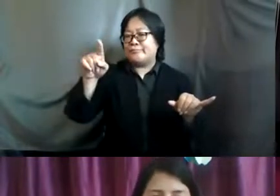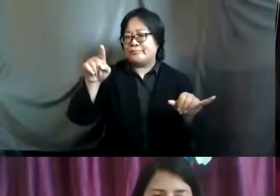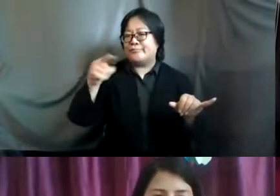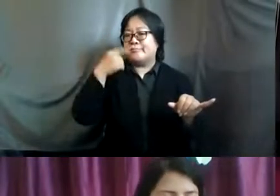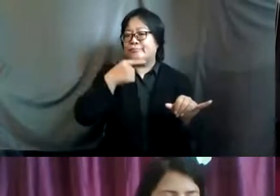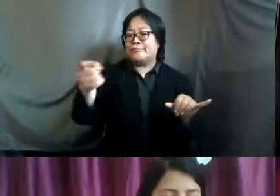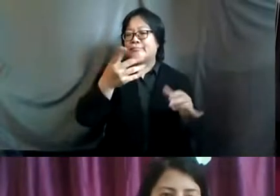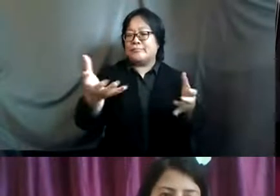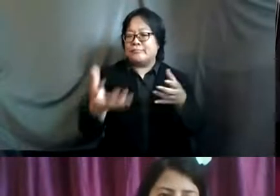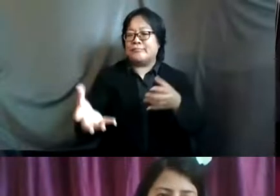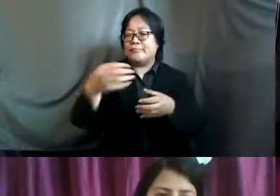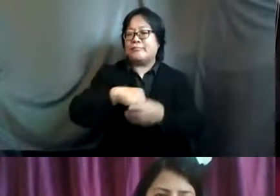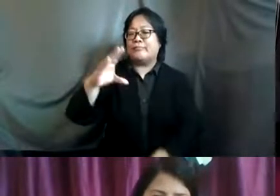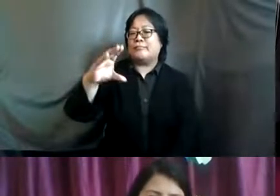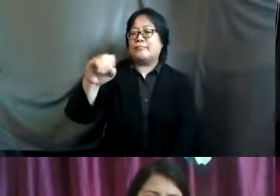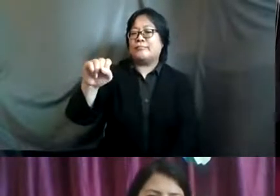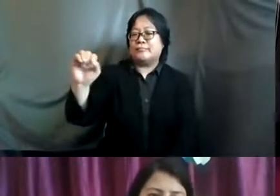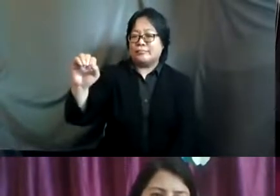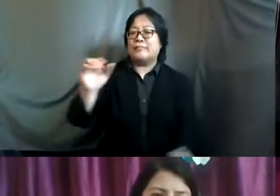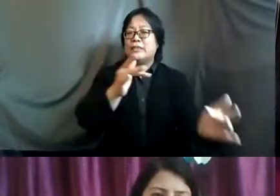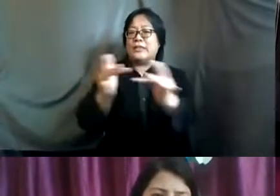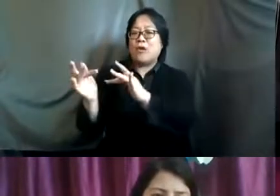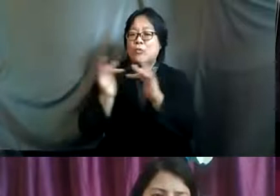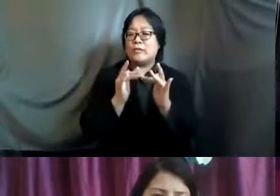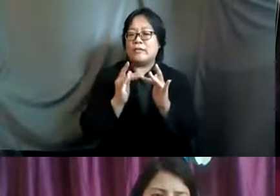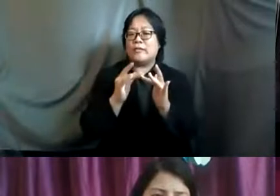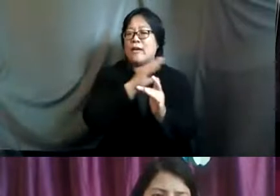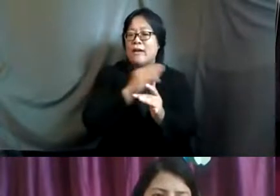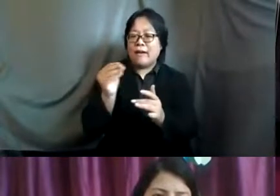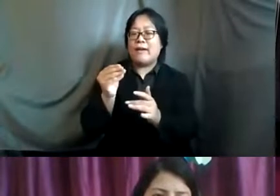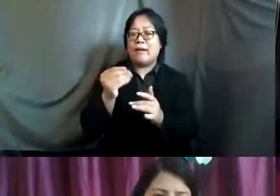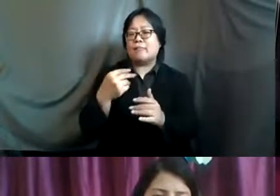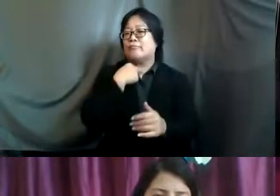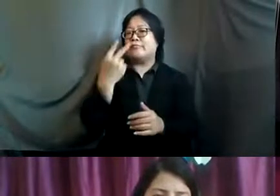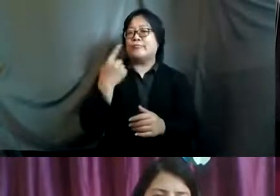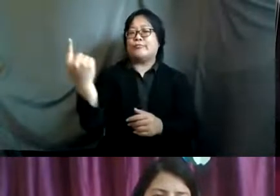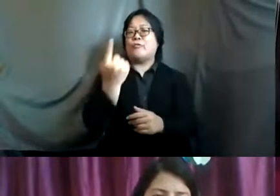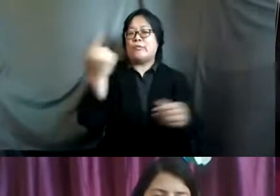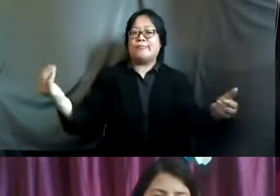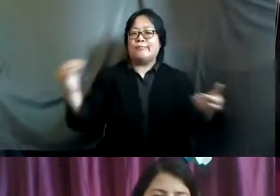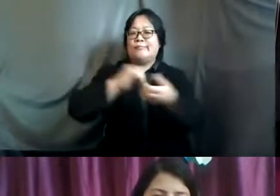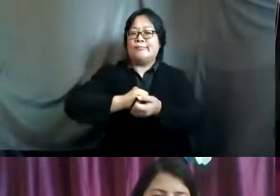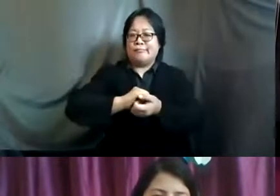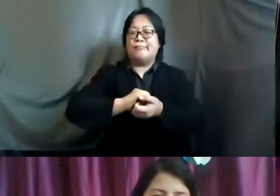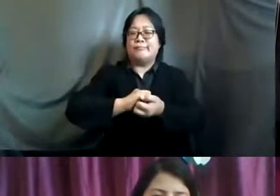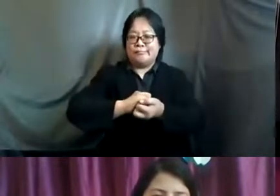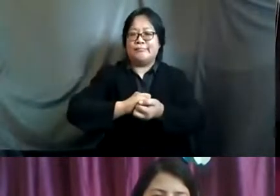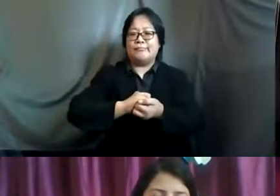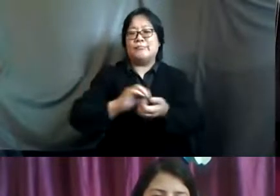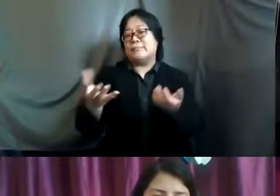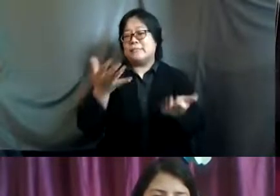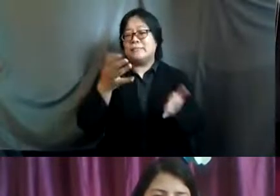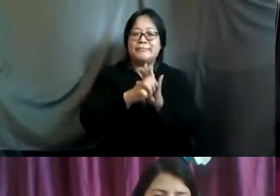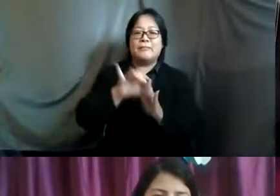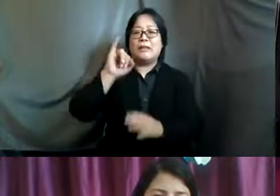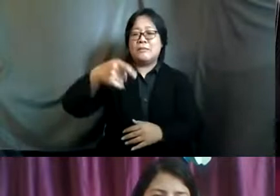be a part of civil society networks and speaking with one voice so for example coordinating with ippf colleagues with aero